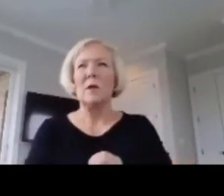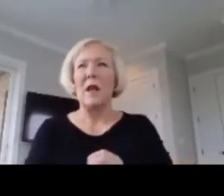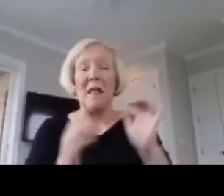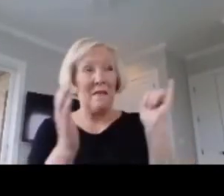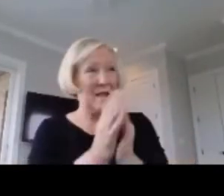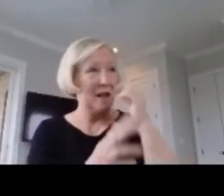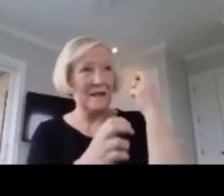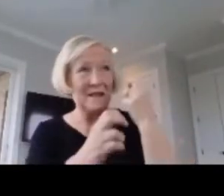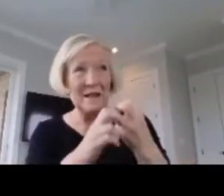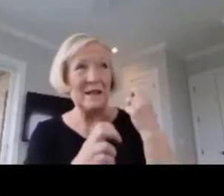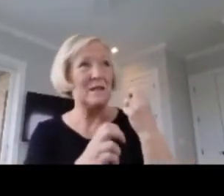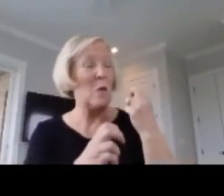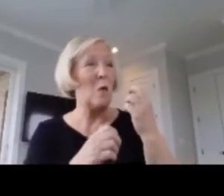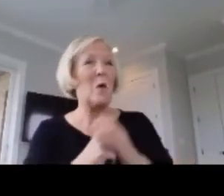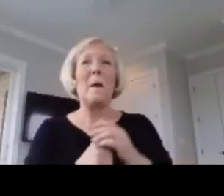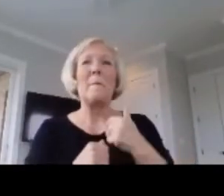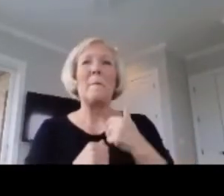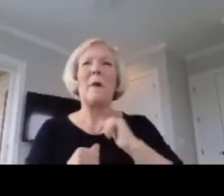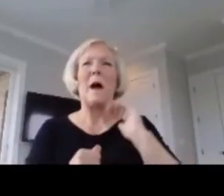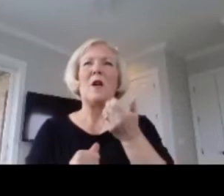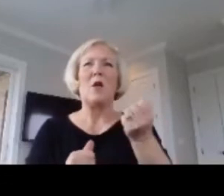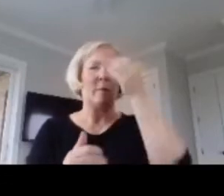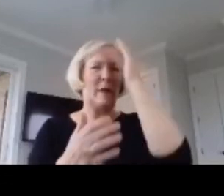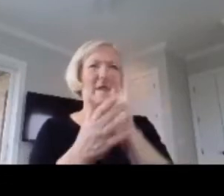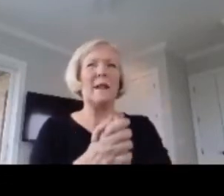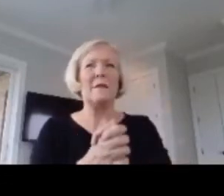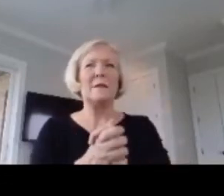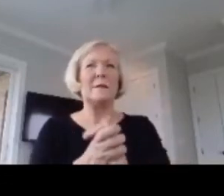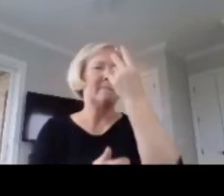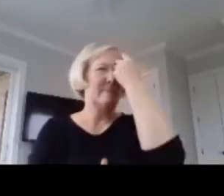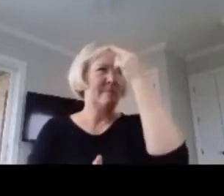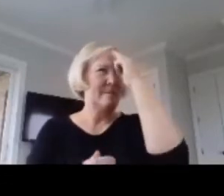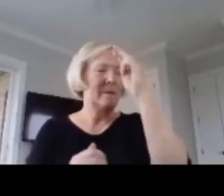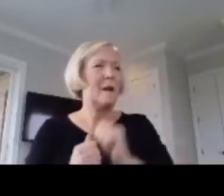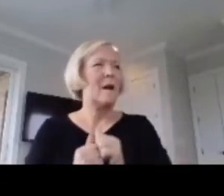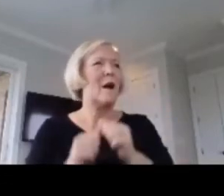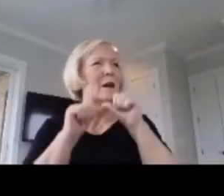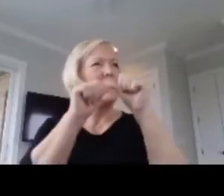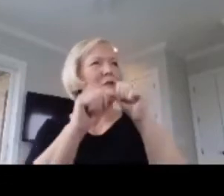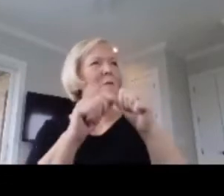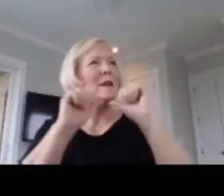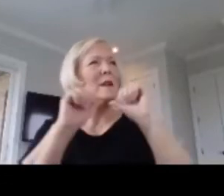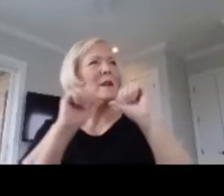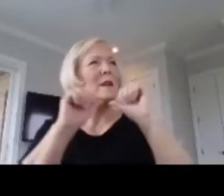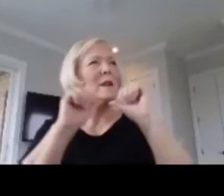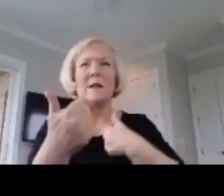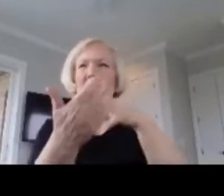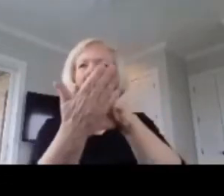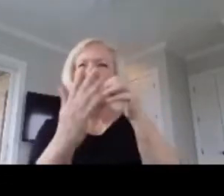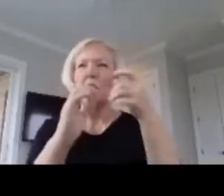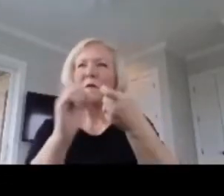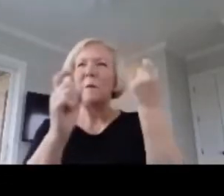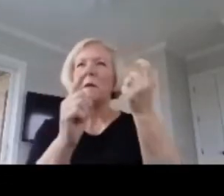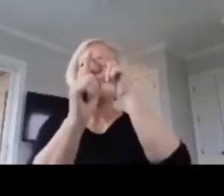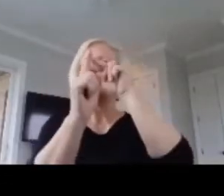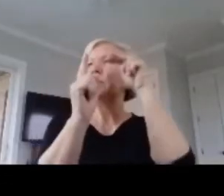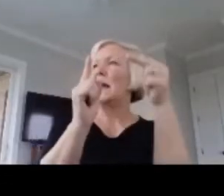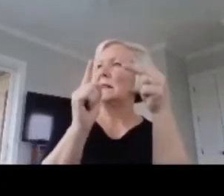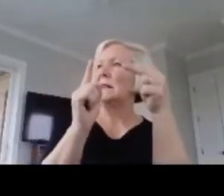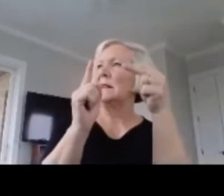My own beliefs and misconceptions are constantly being challenged as I learn more from the perspective of an educator.